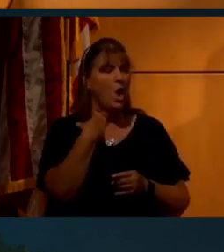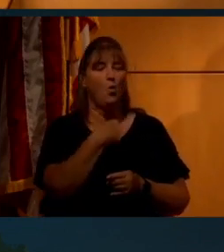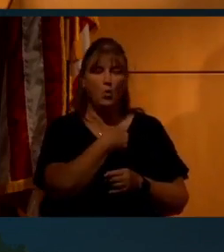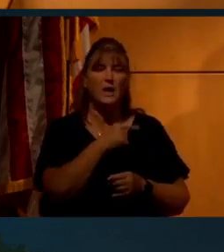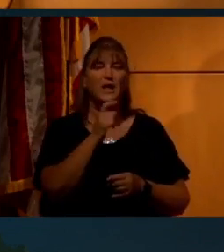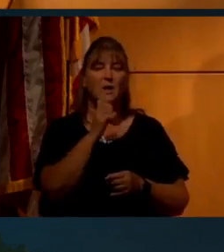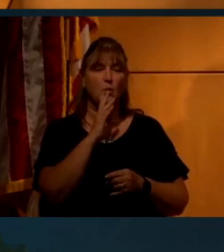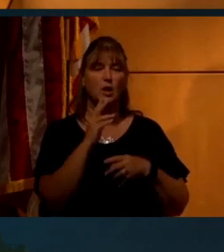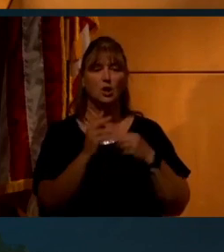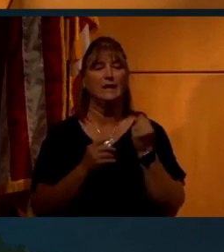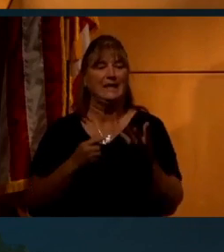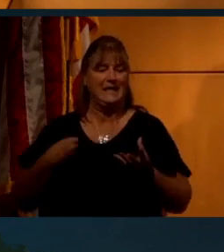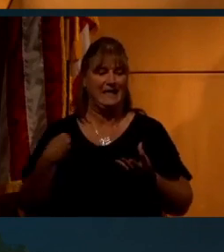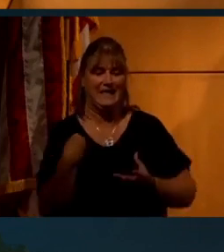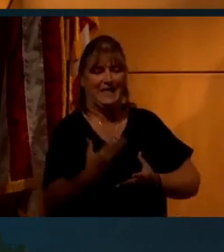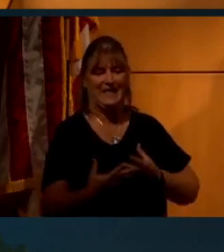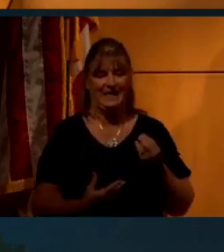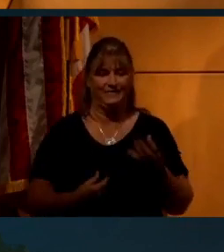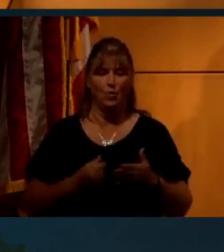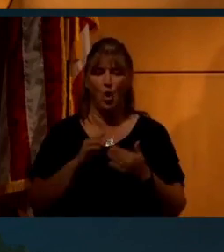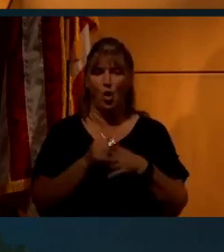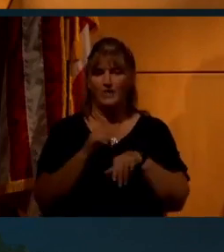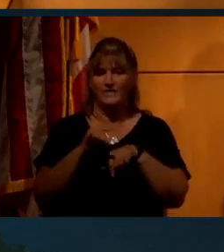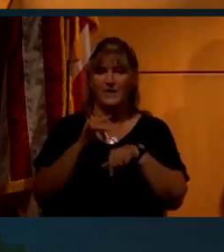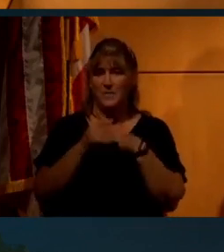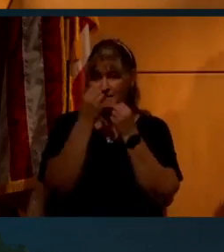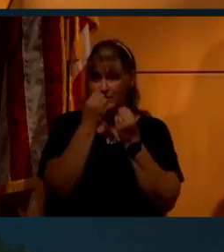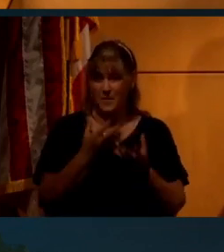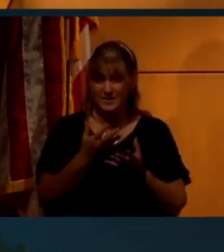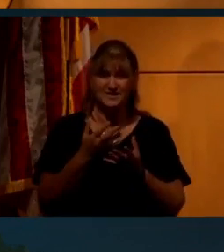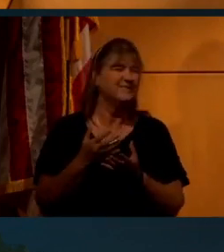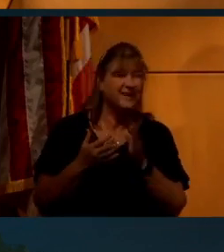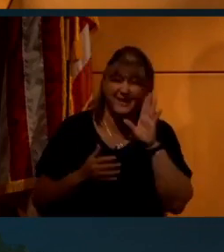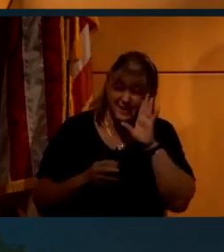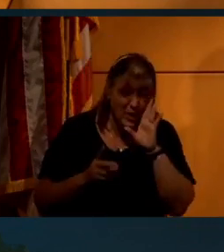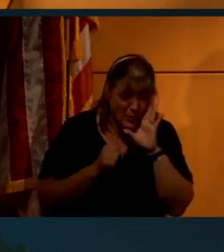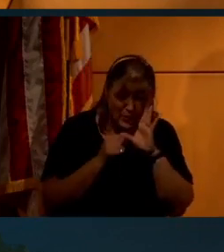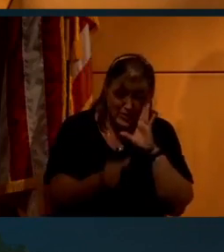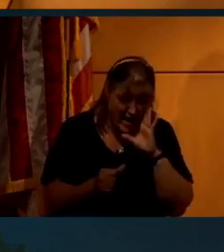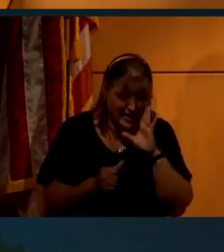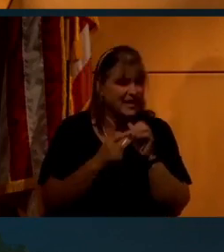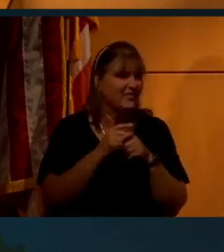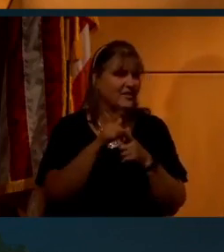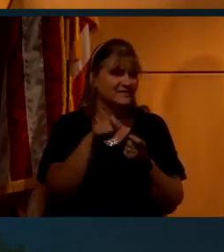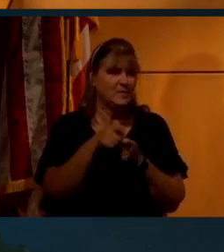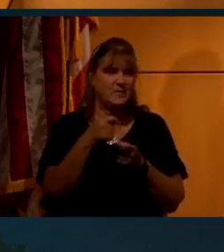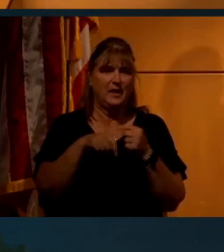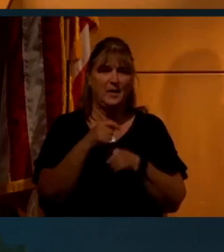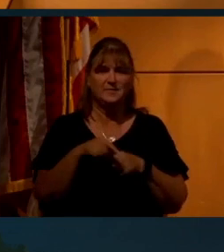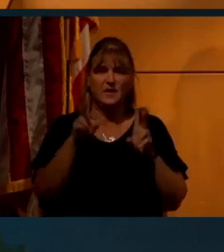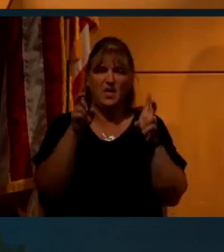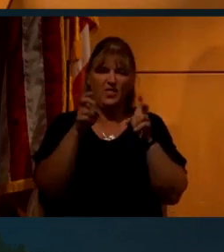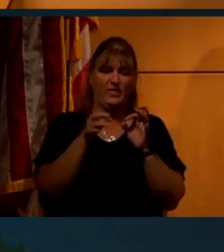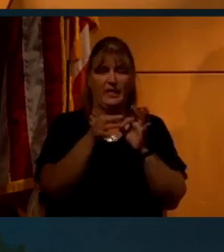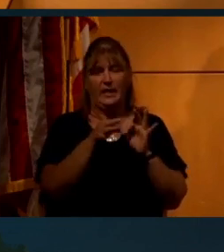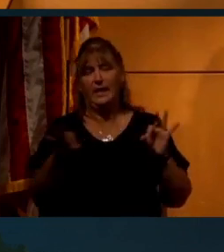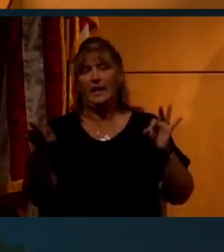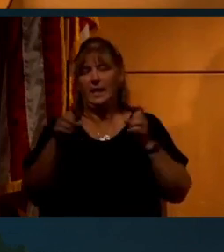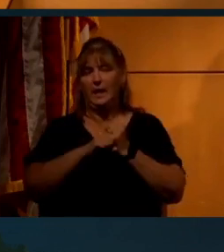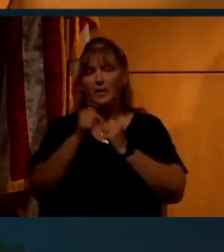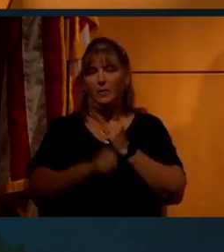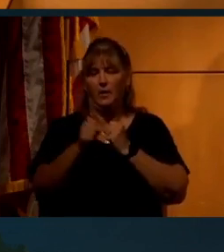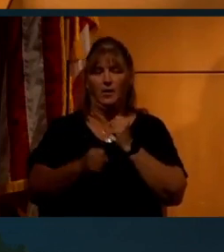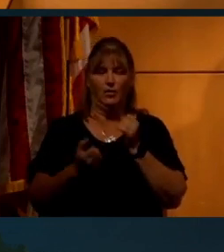are going to give you all of the available information. No, they are not. And that becomes a running theme throughout this whole show.